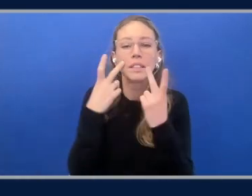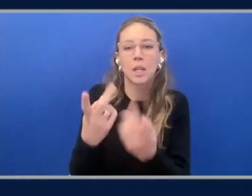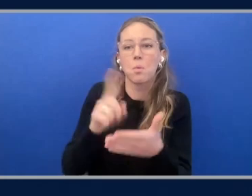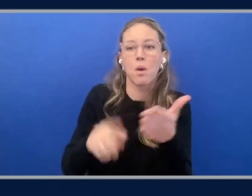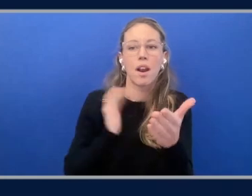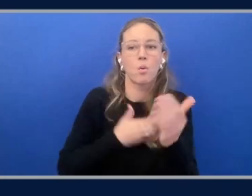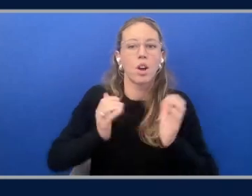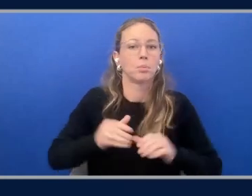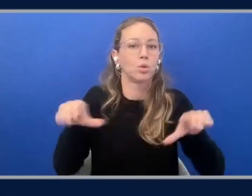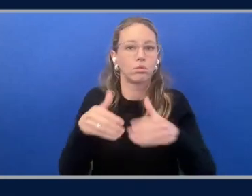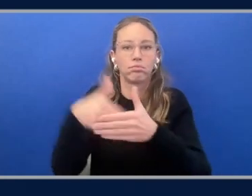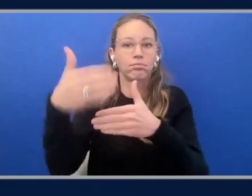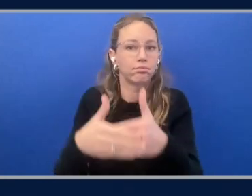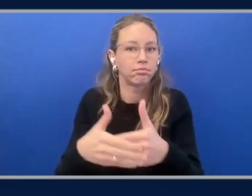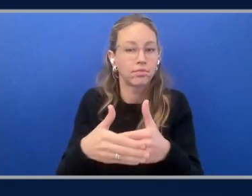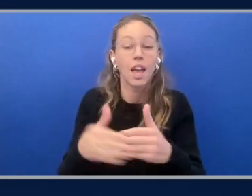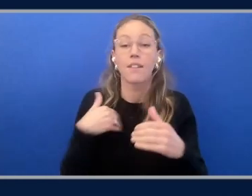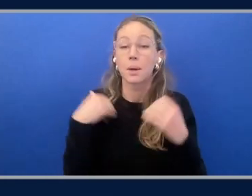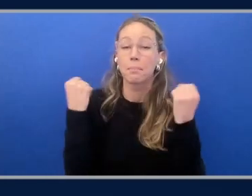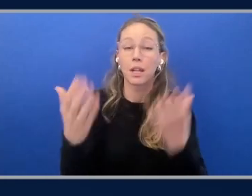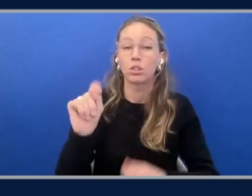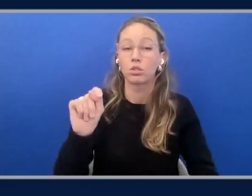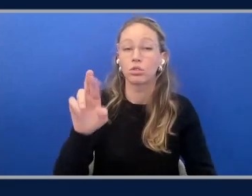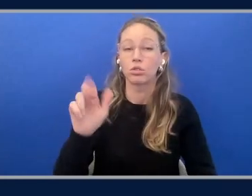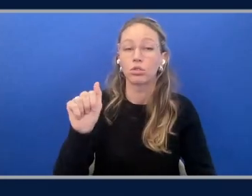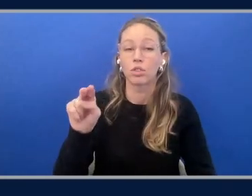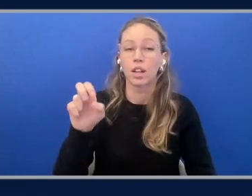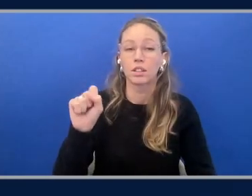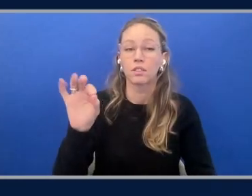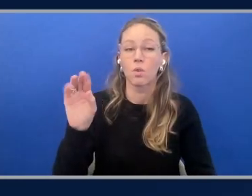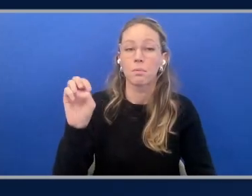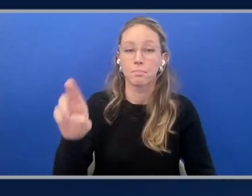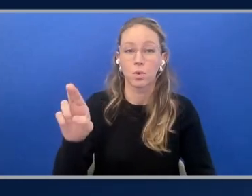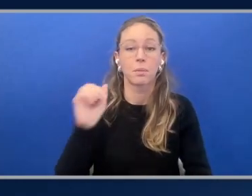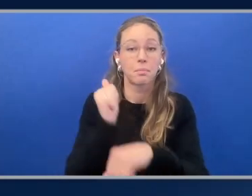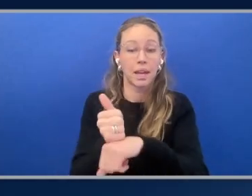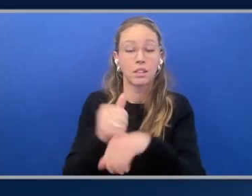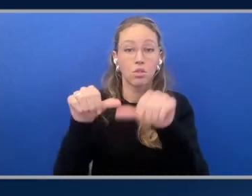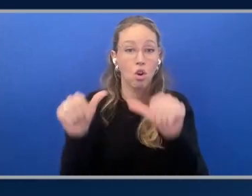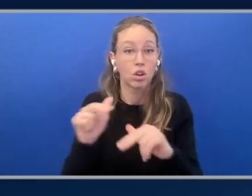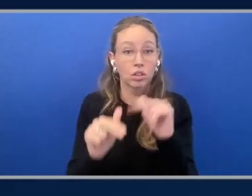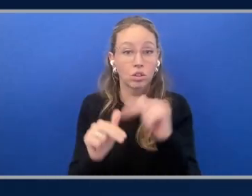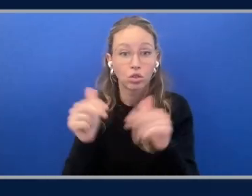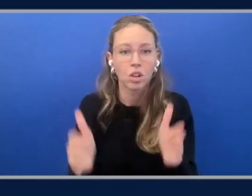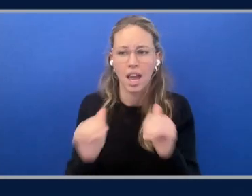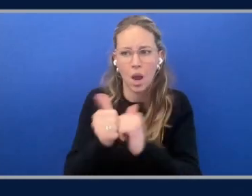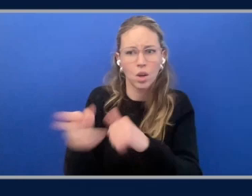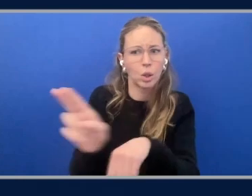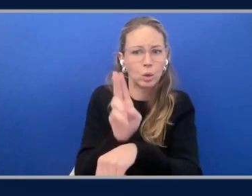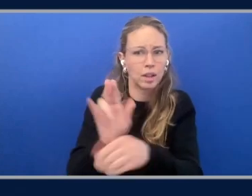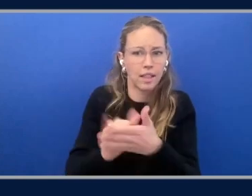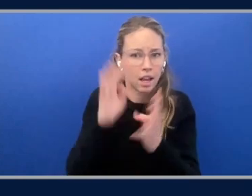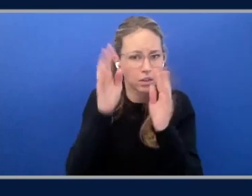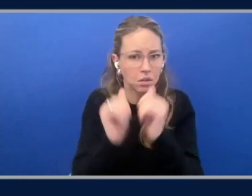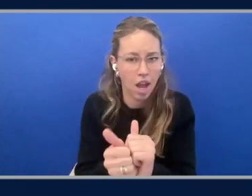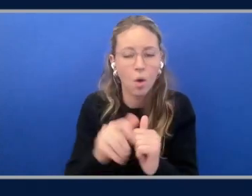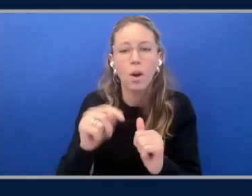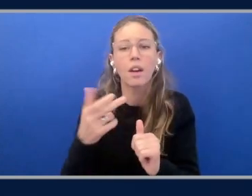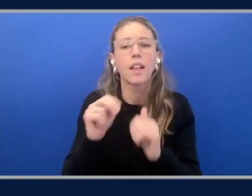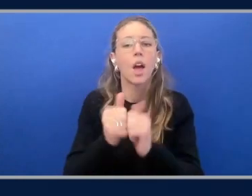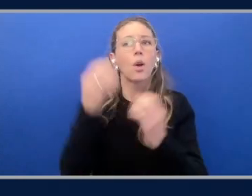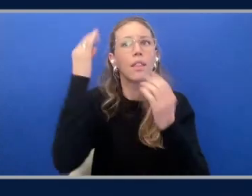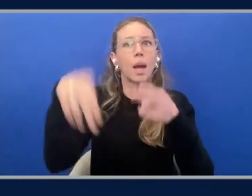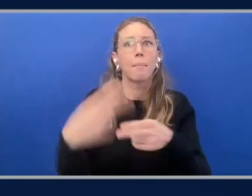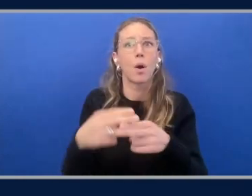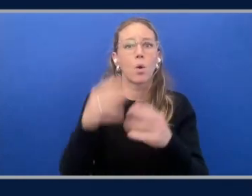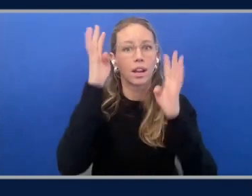right? So we have a lot of transformer-based architectures, and we want to learn, you know, how are they using these innovations, one, and then how are they thinking about innovation in